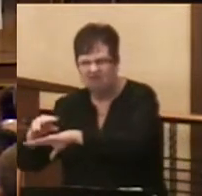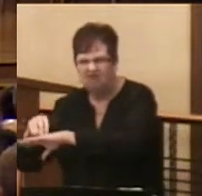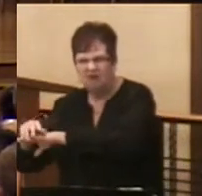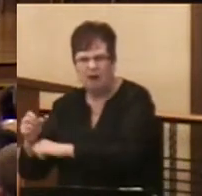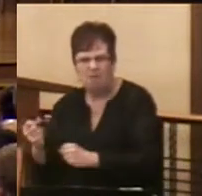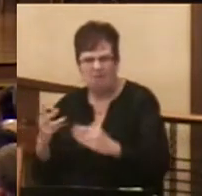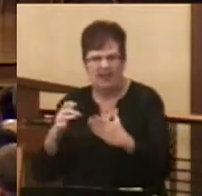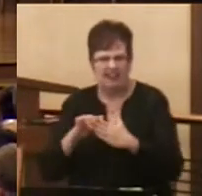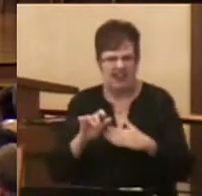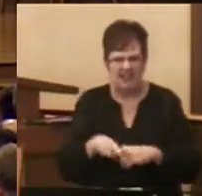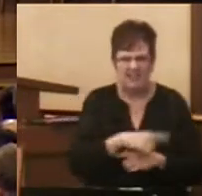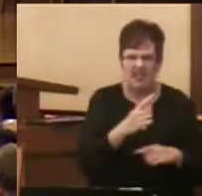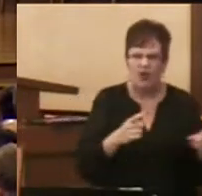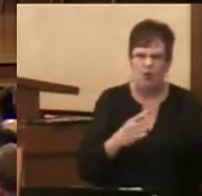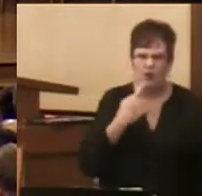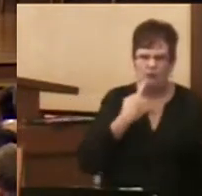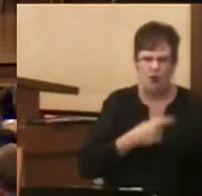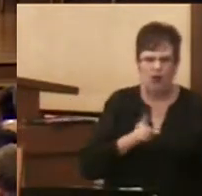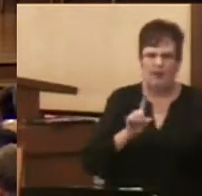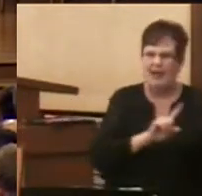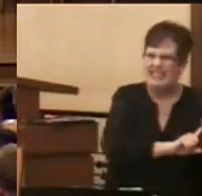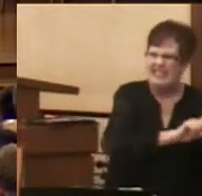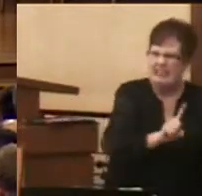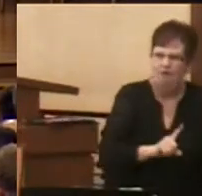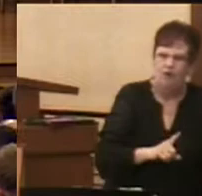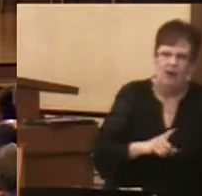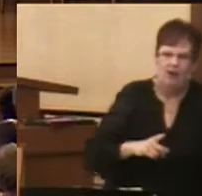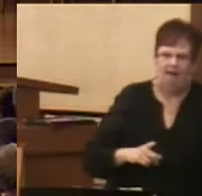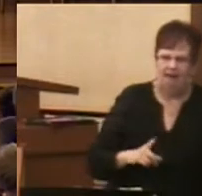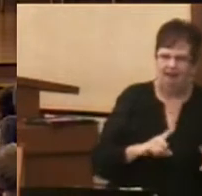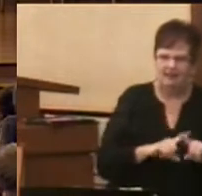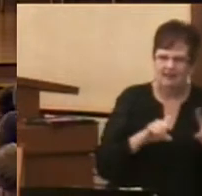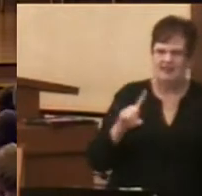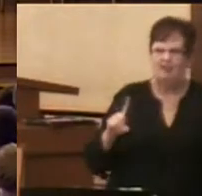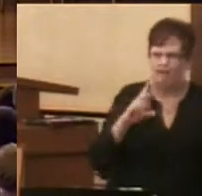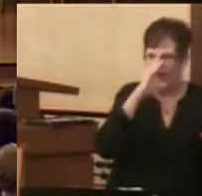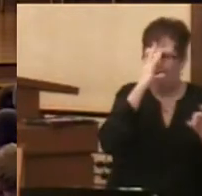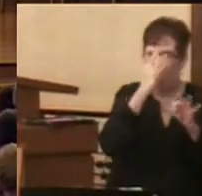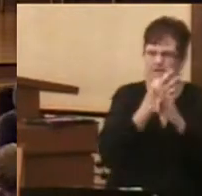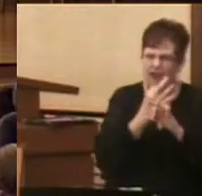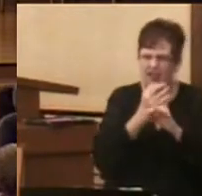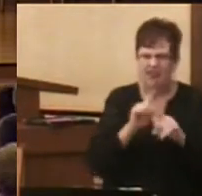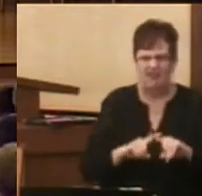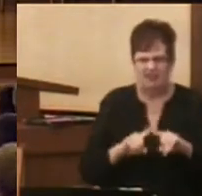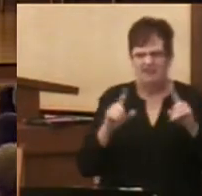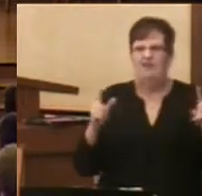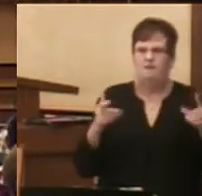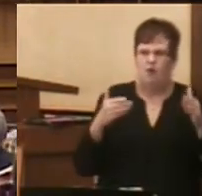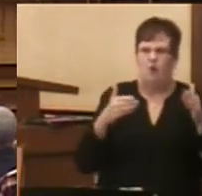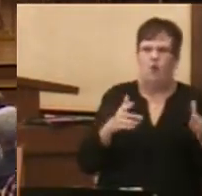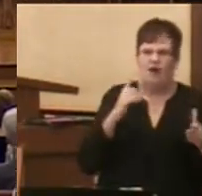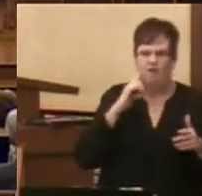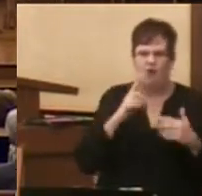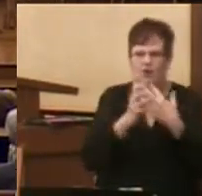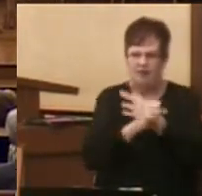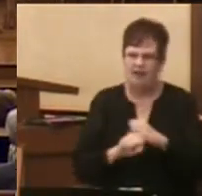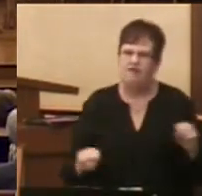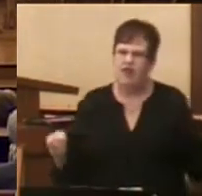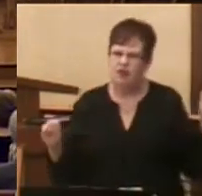day who would proclaim a different God and a different faith, a different way to salvation.